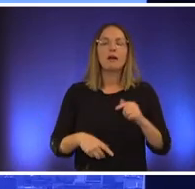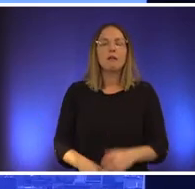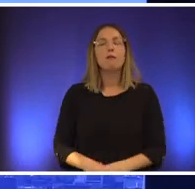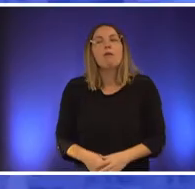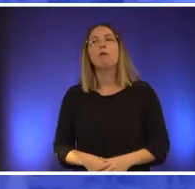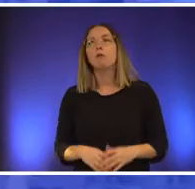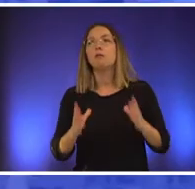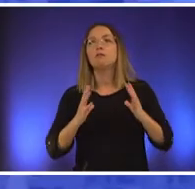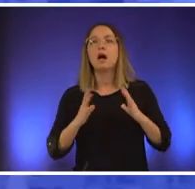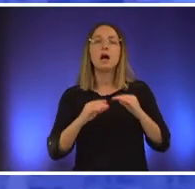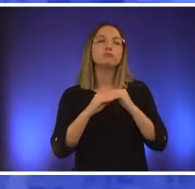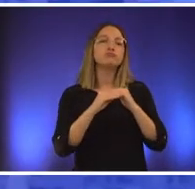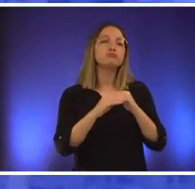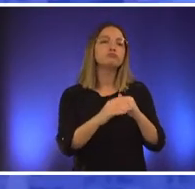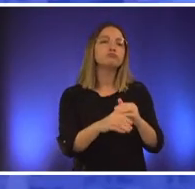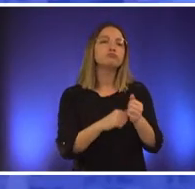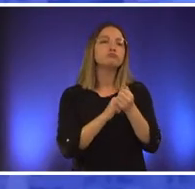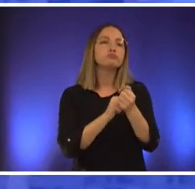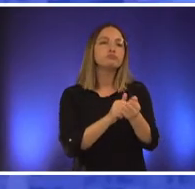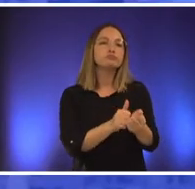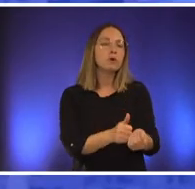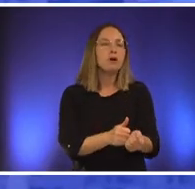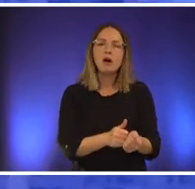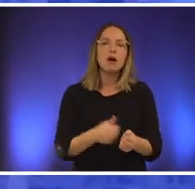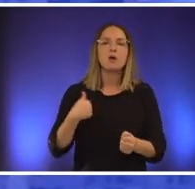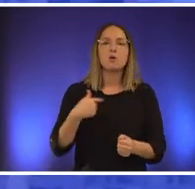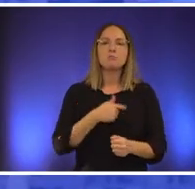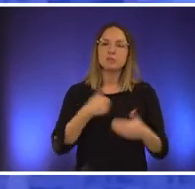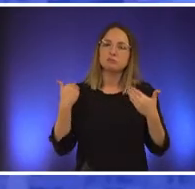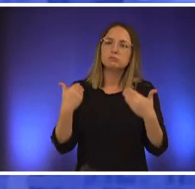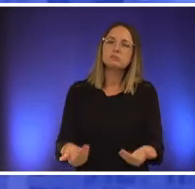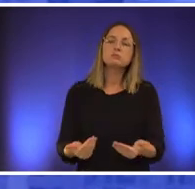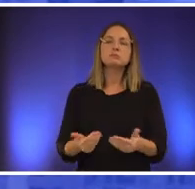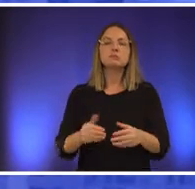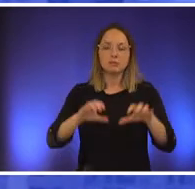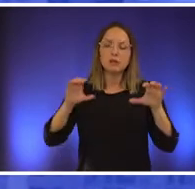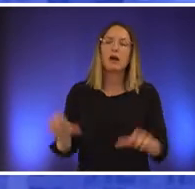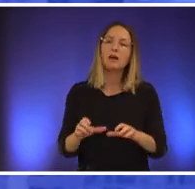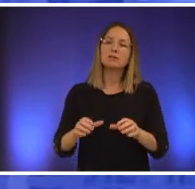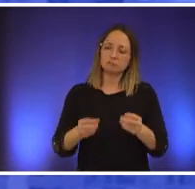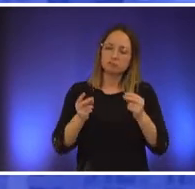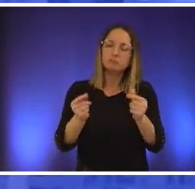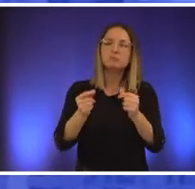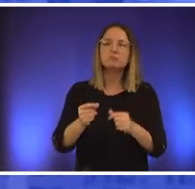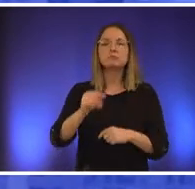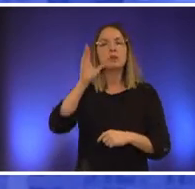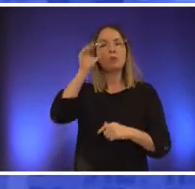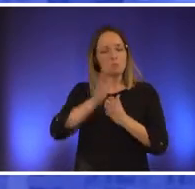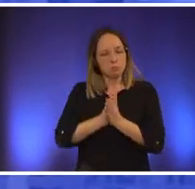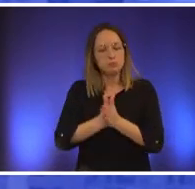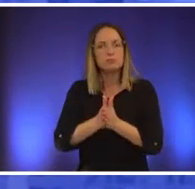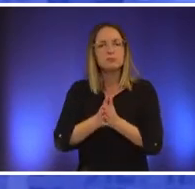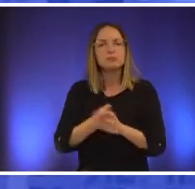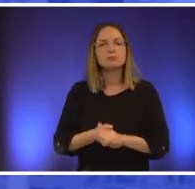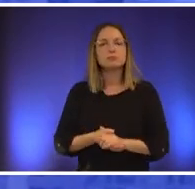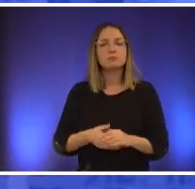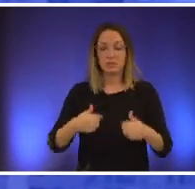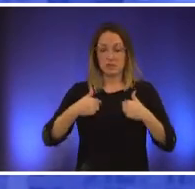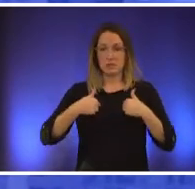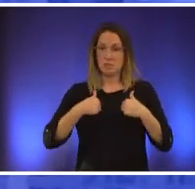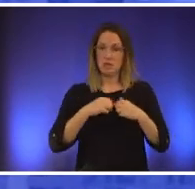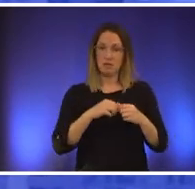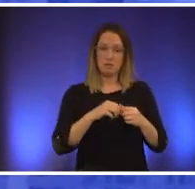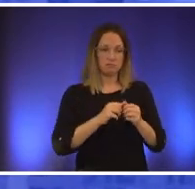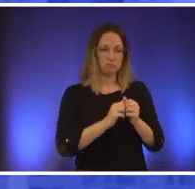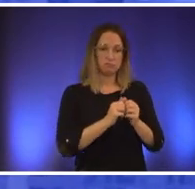we've got to move boldly we've got to move forward and we've got to move forward with urgency i'm not doing this for me i'm